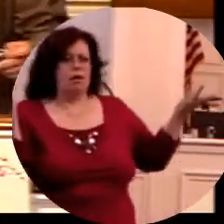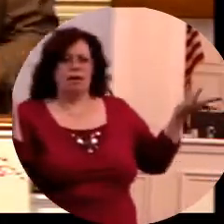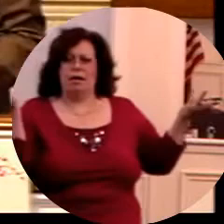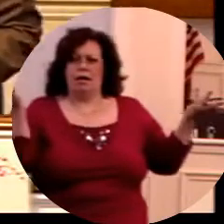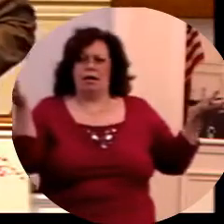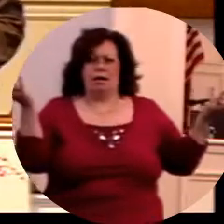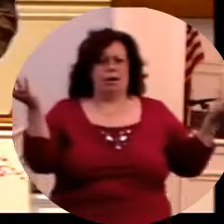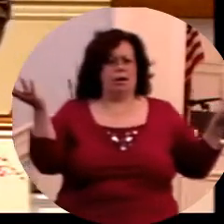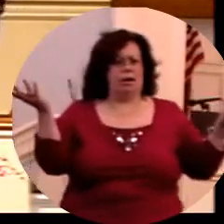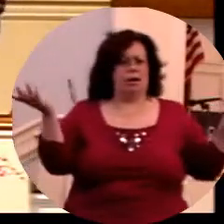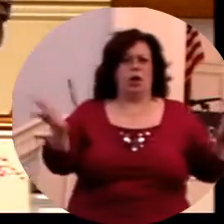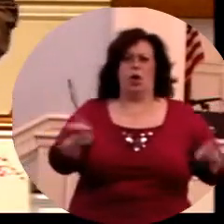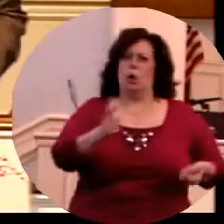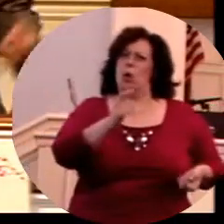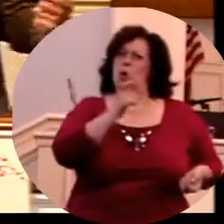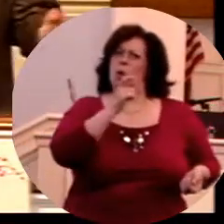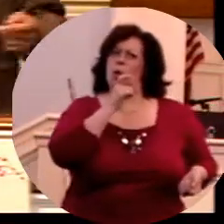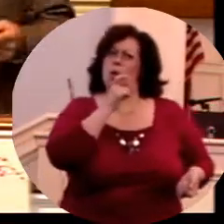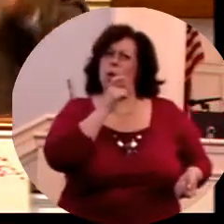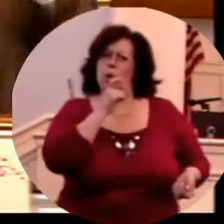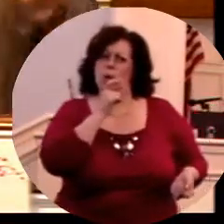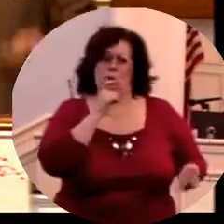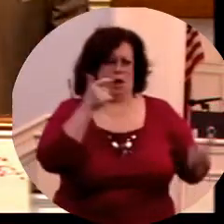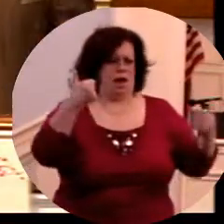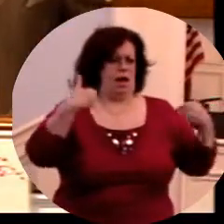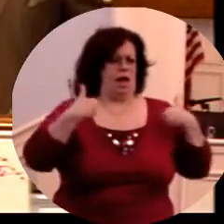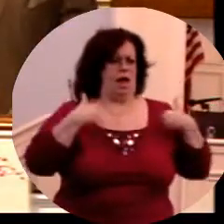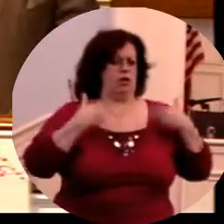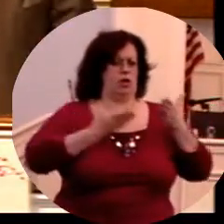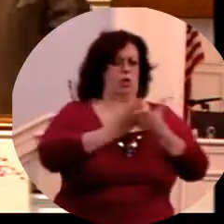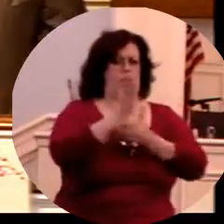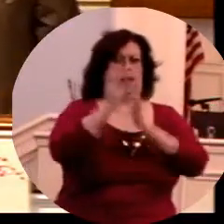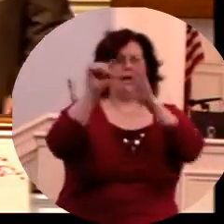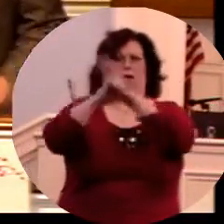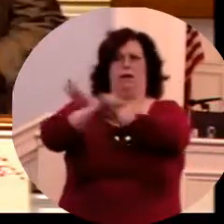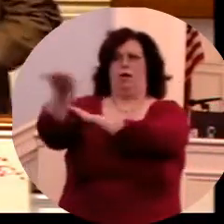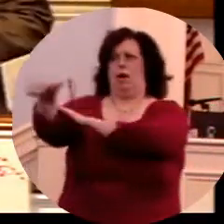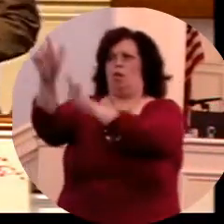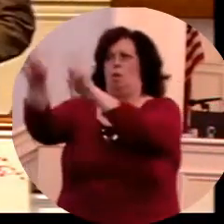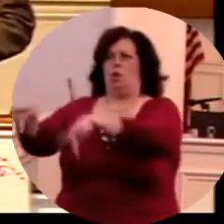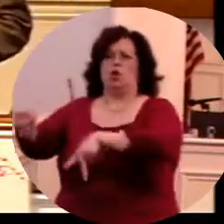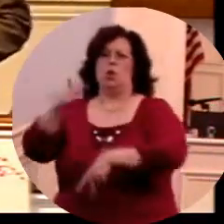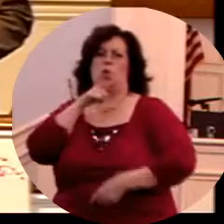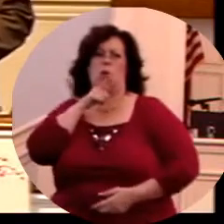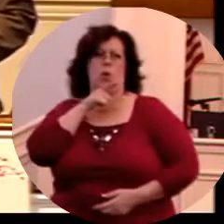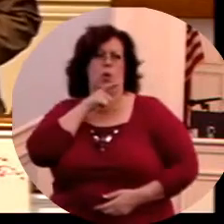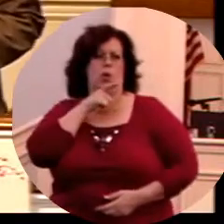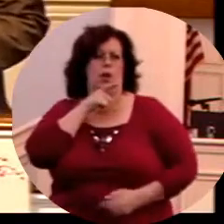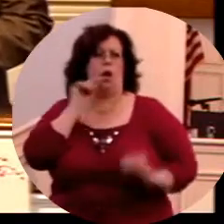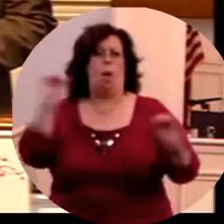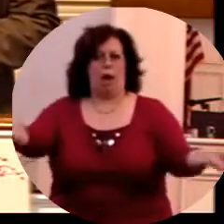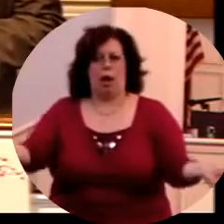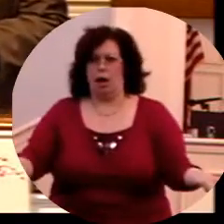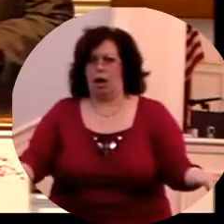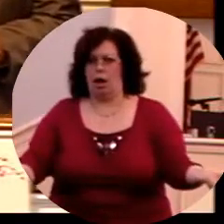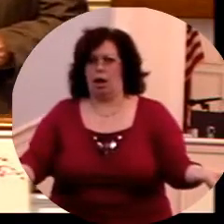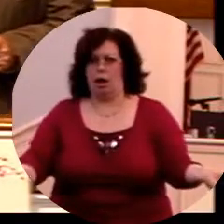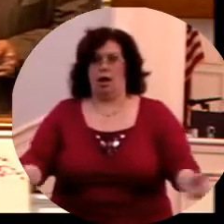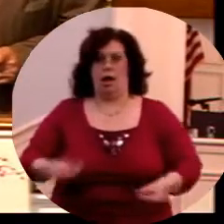Hey, when did anybody ever get a right to kill somebody? That right's not been given you, my friend.